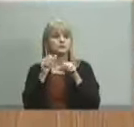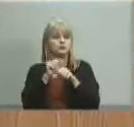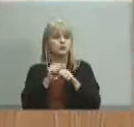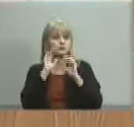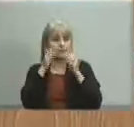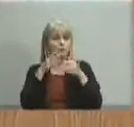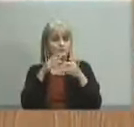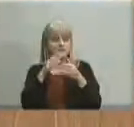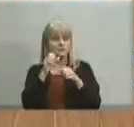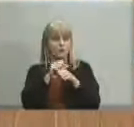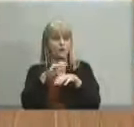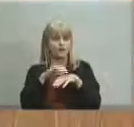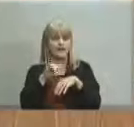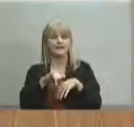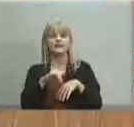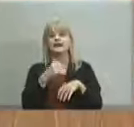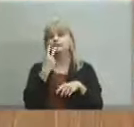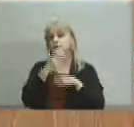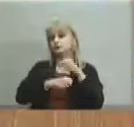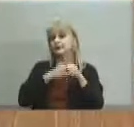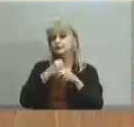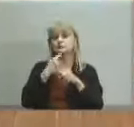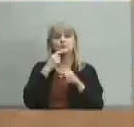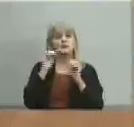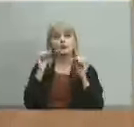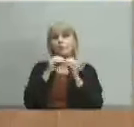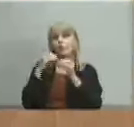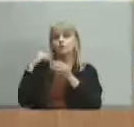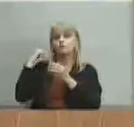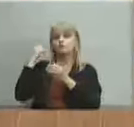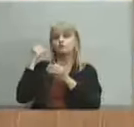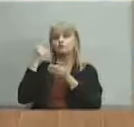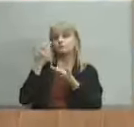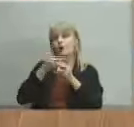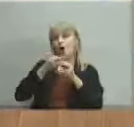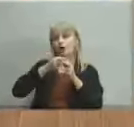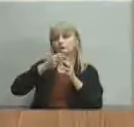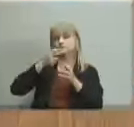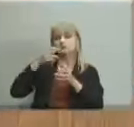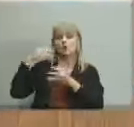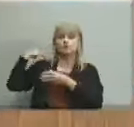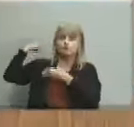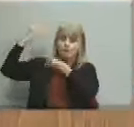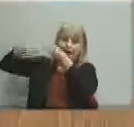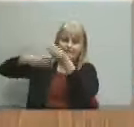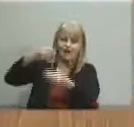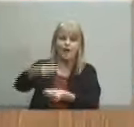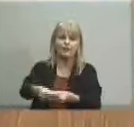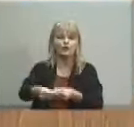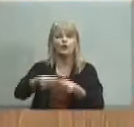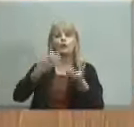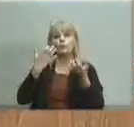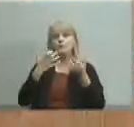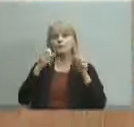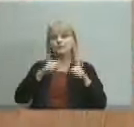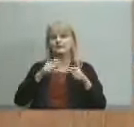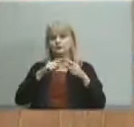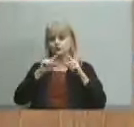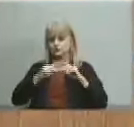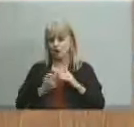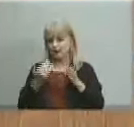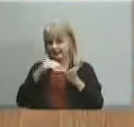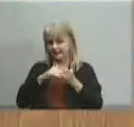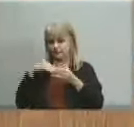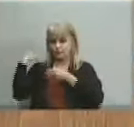was in two years we would no longer be grandfathering but we run the potential of starting to grandfather again as we move